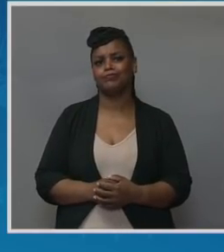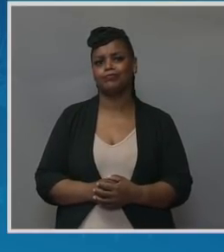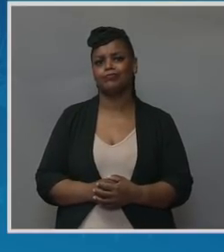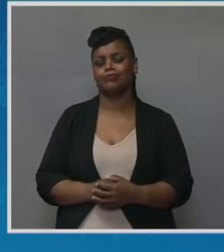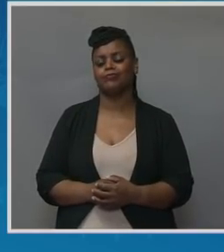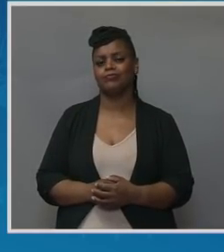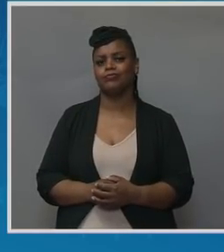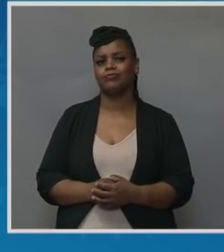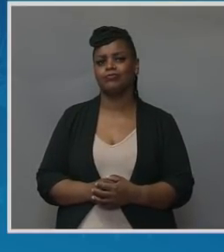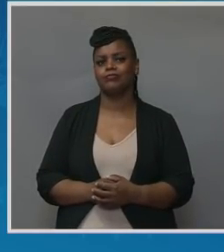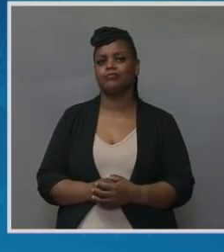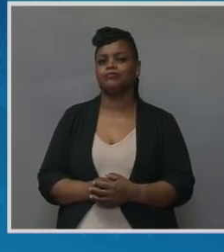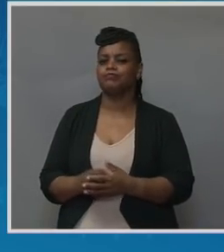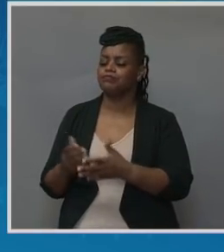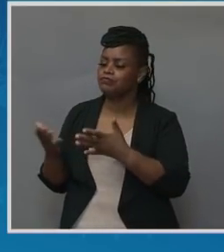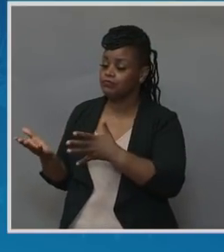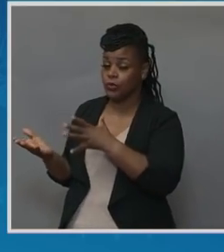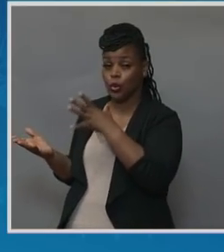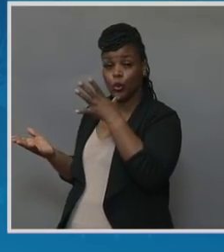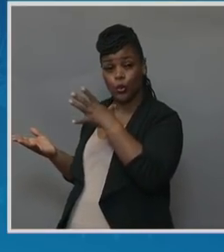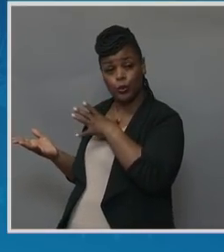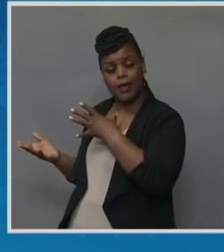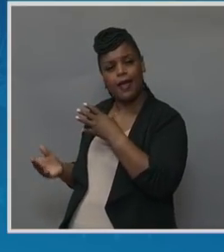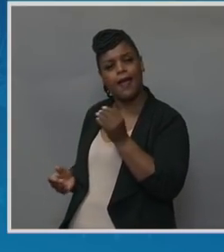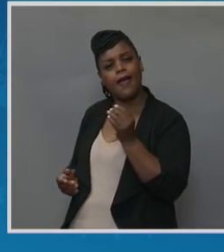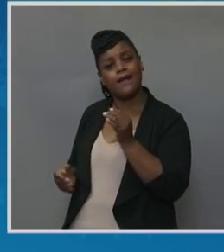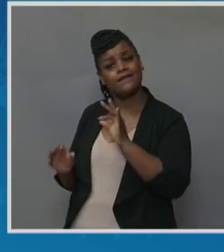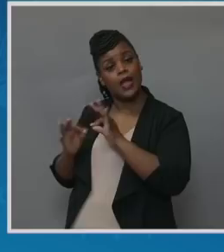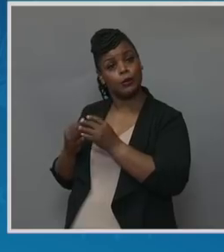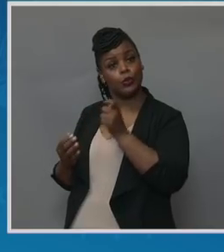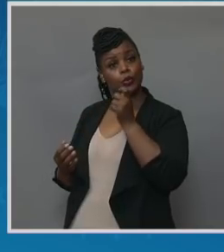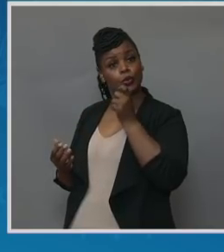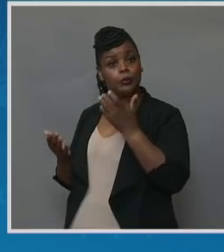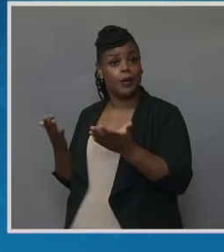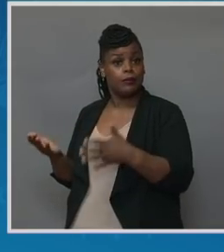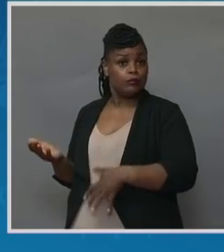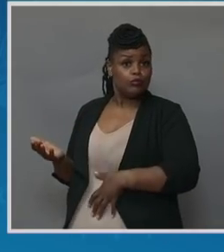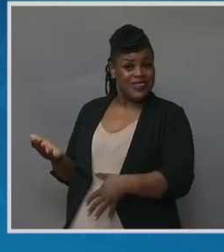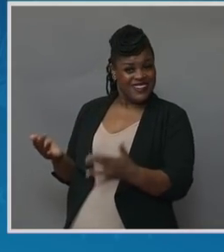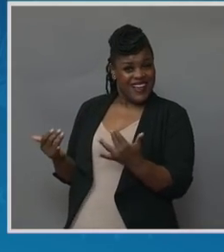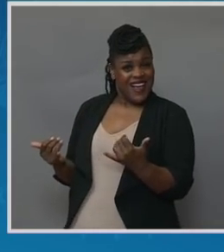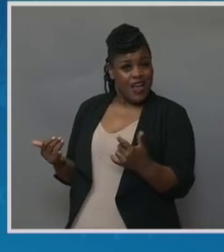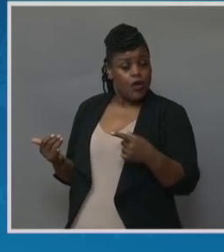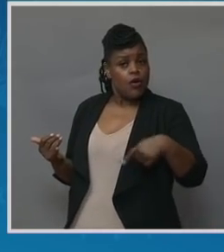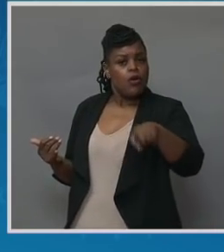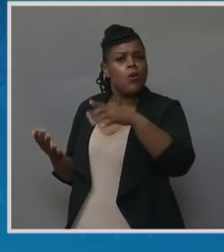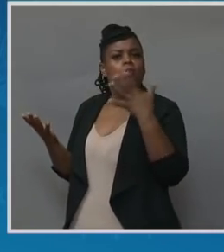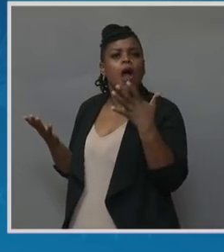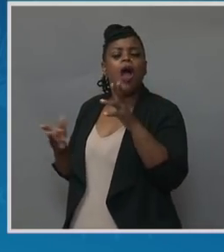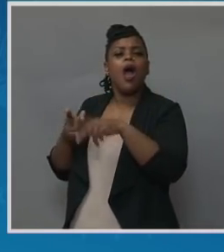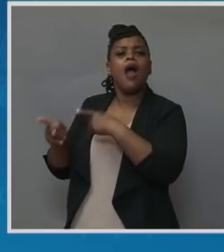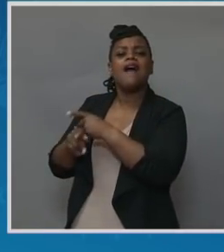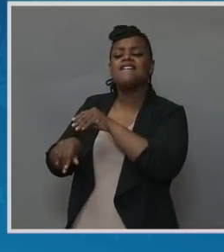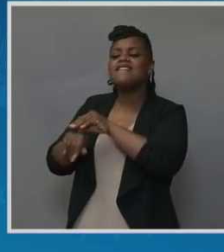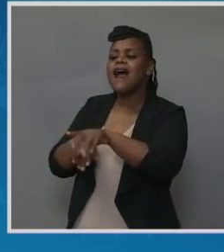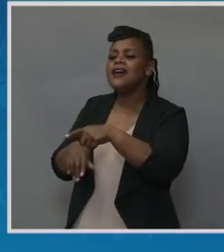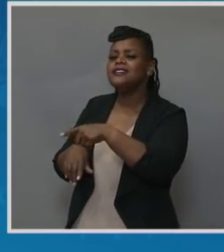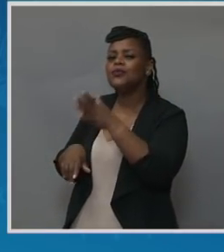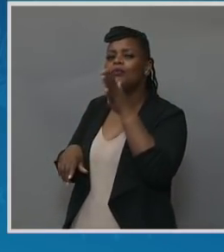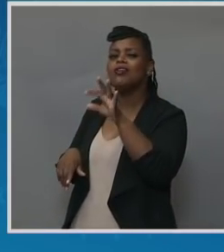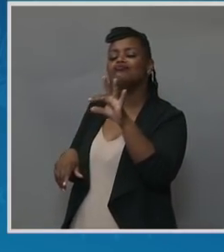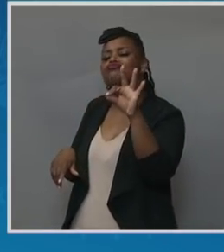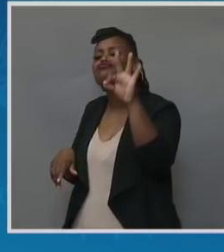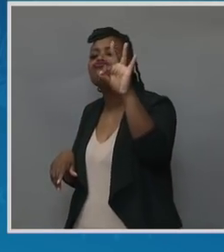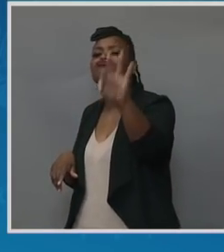their families who are watching this who are pregnant now. What kind of advice would you give them about how they can empower themselves